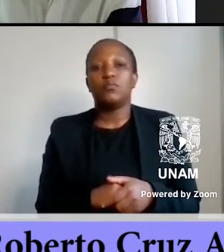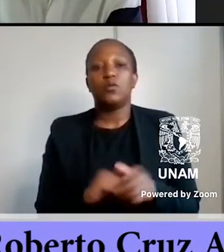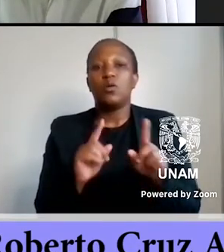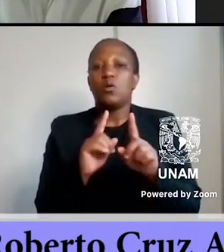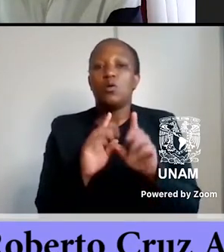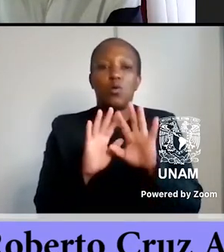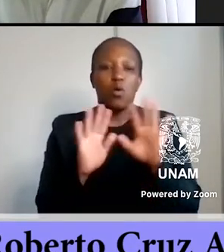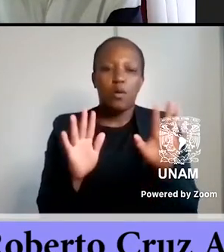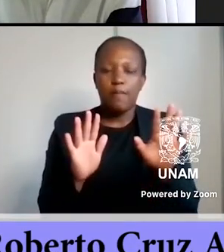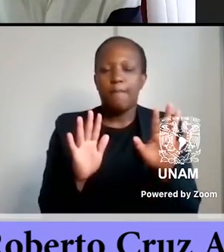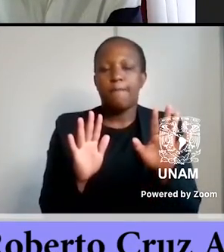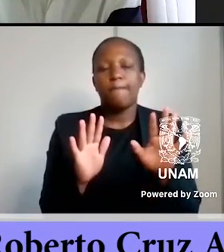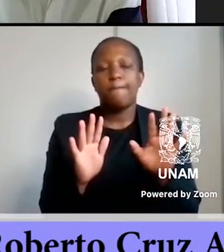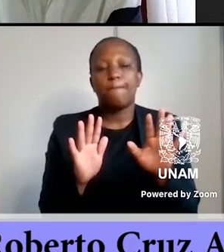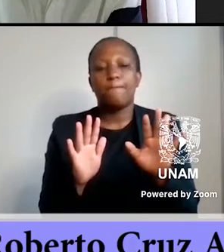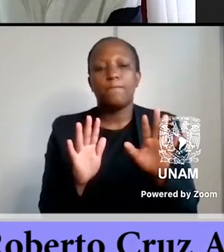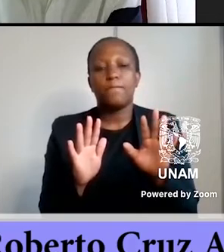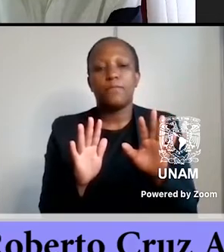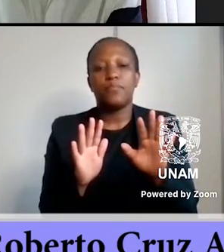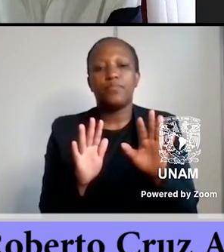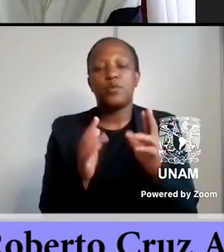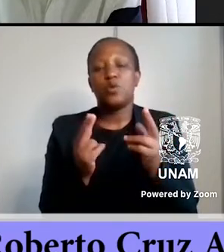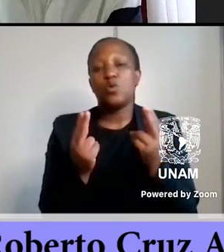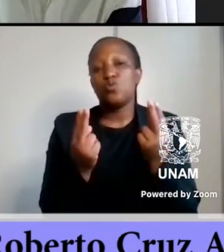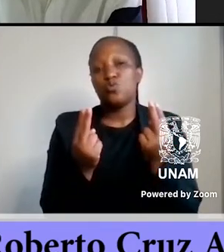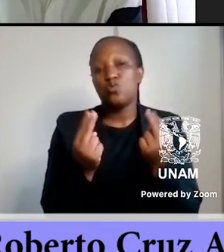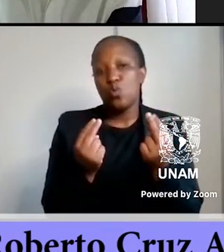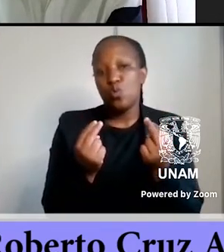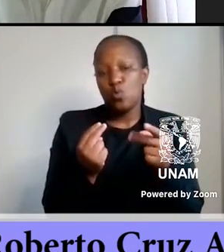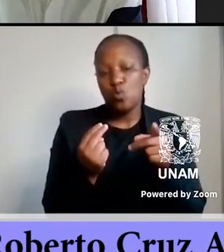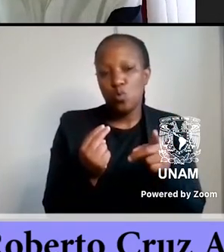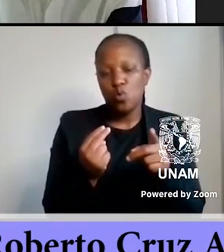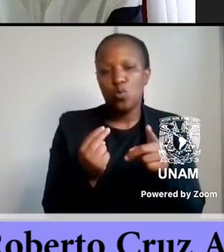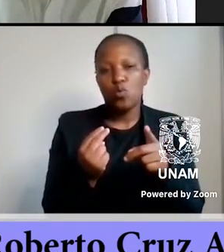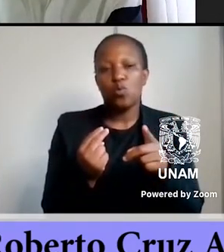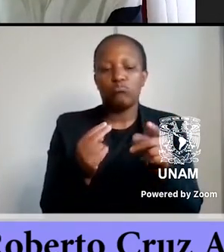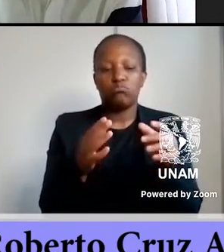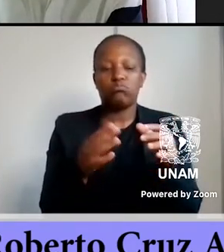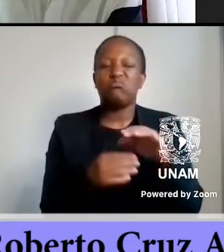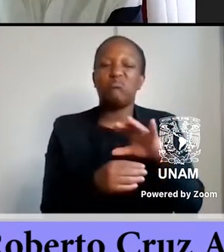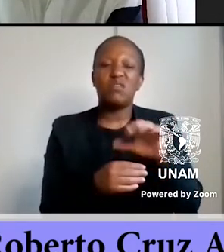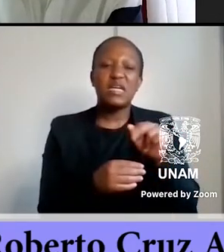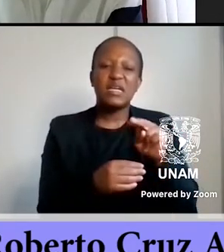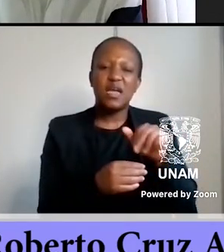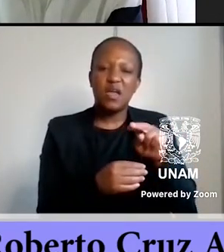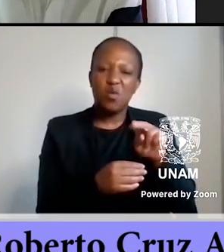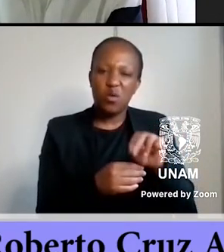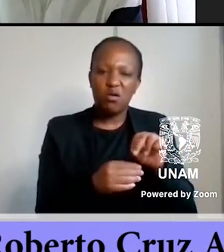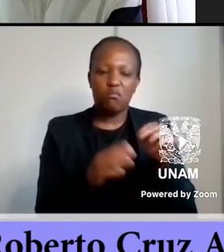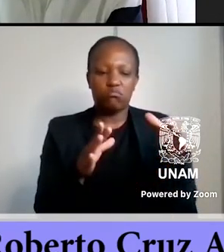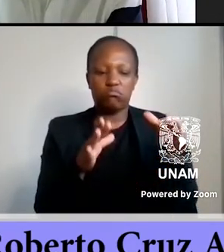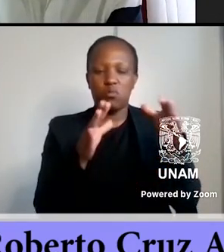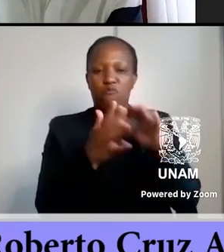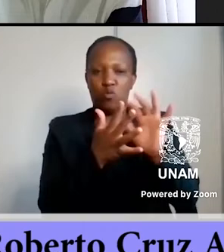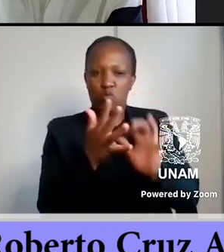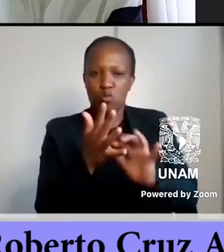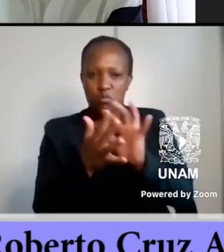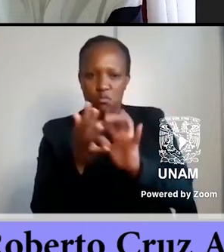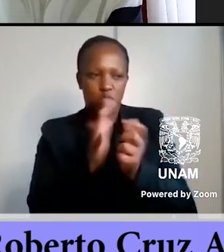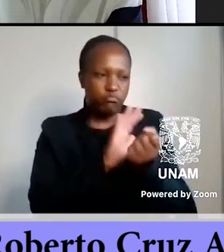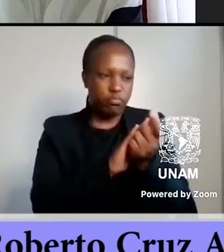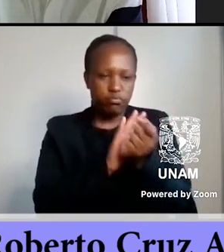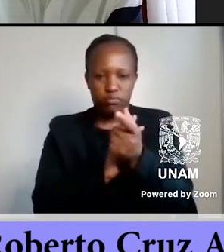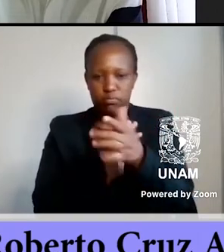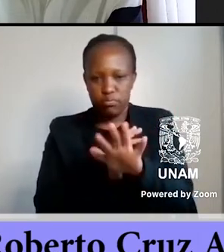a new canon, but the identification